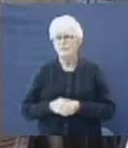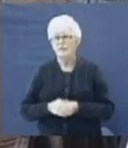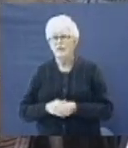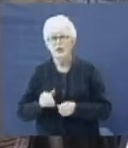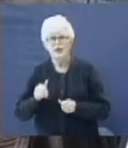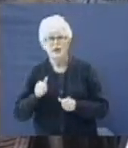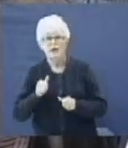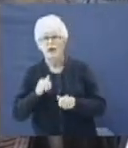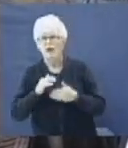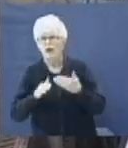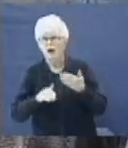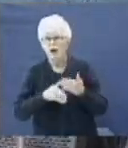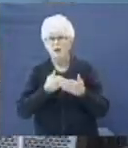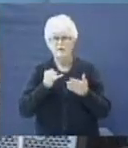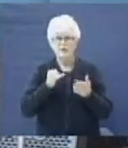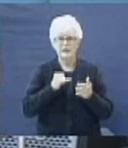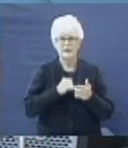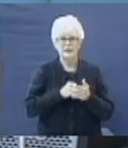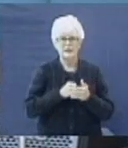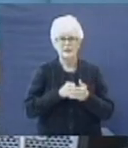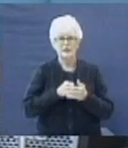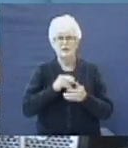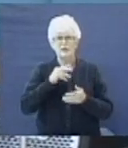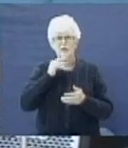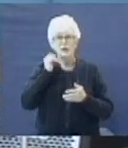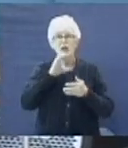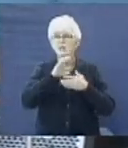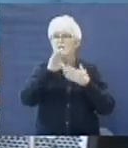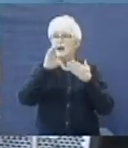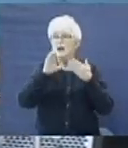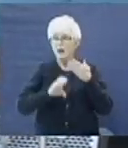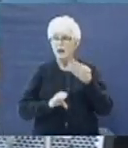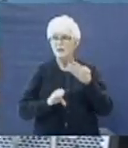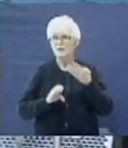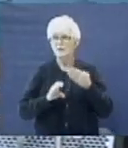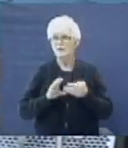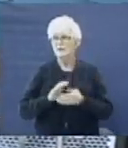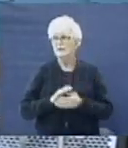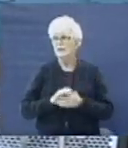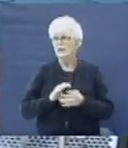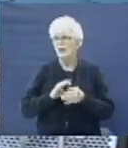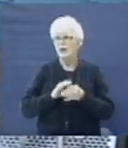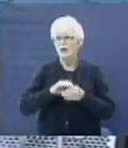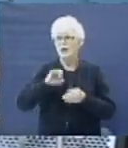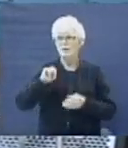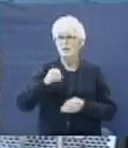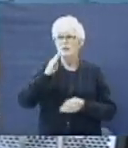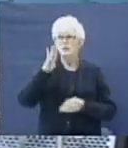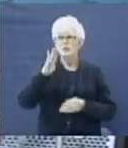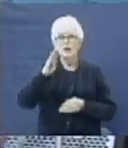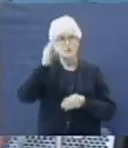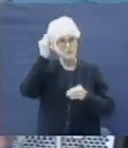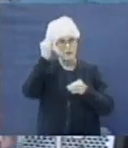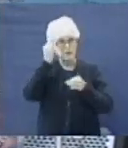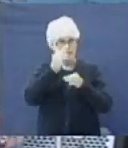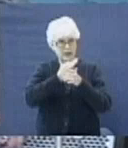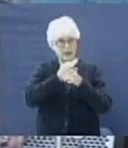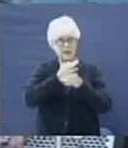And every bit of it was the consequences of Job's faith.